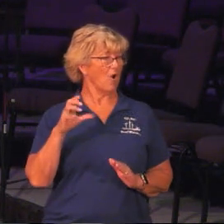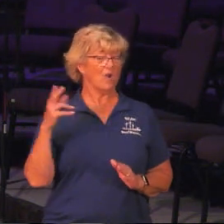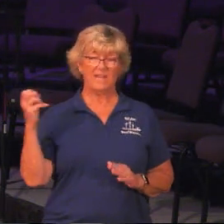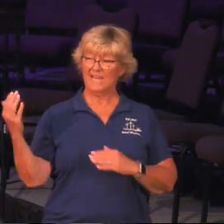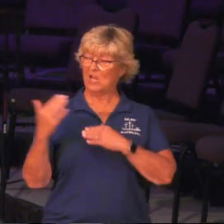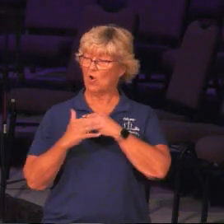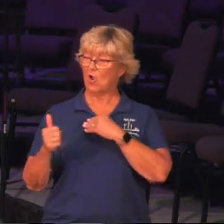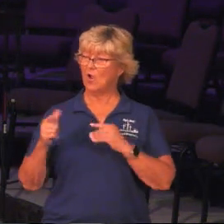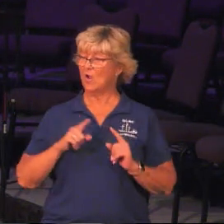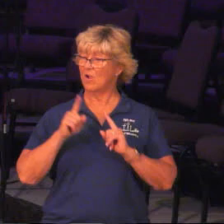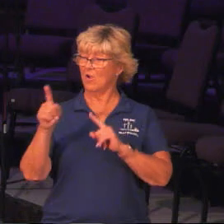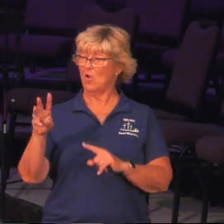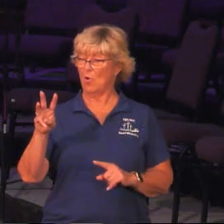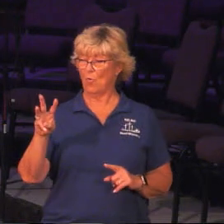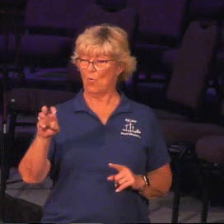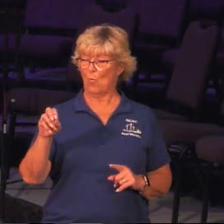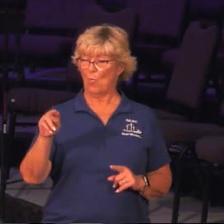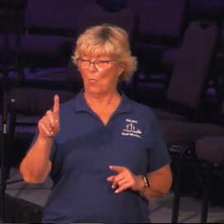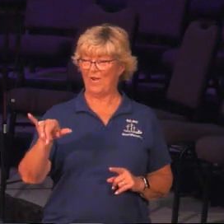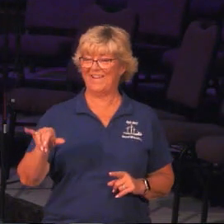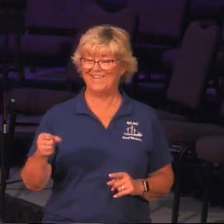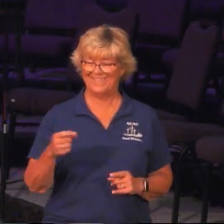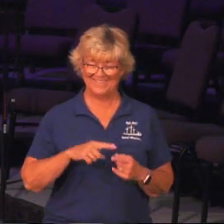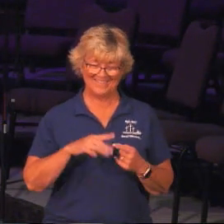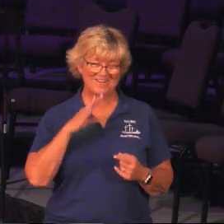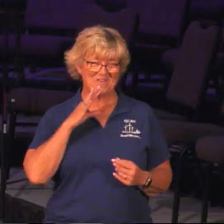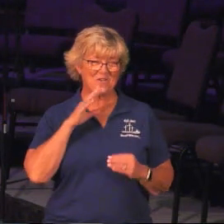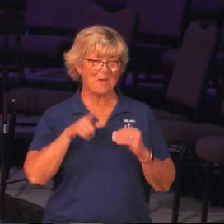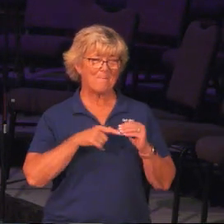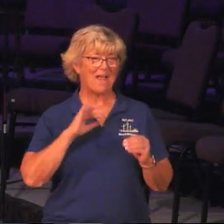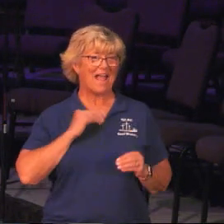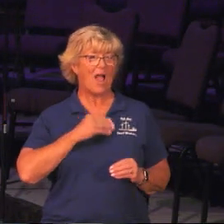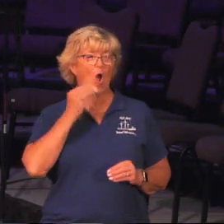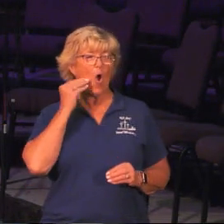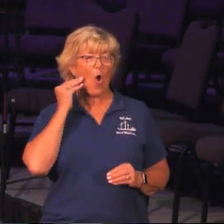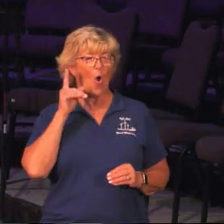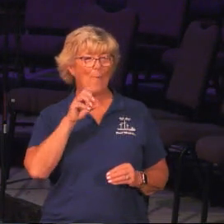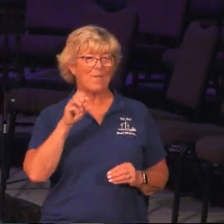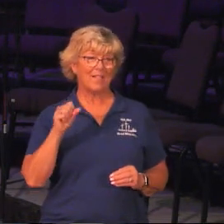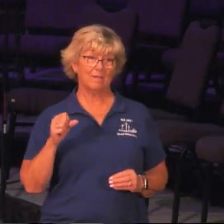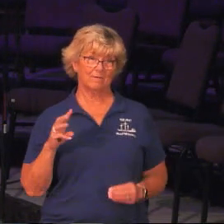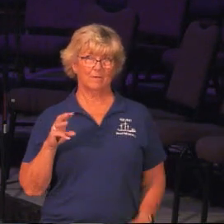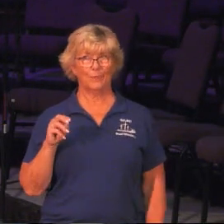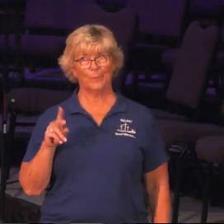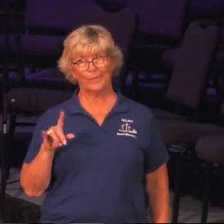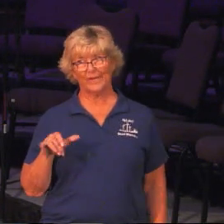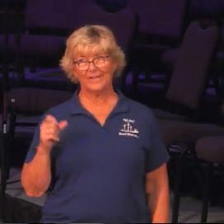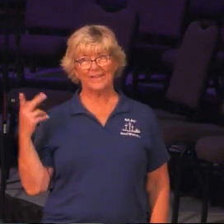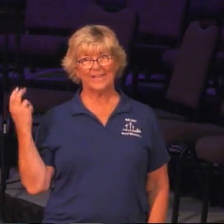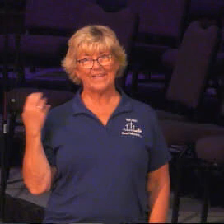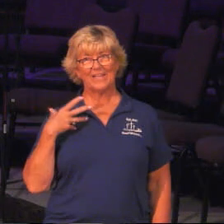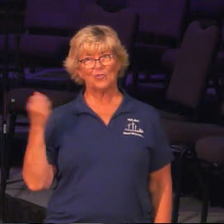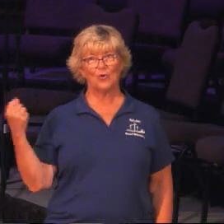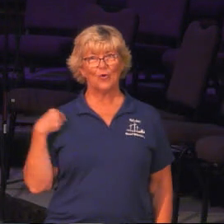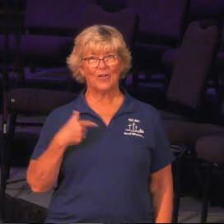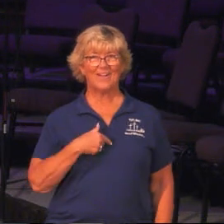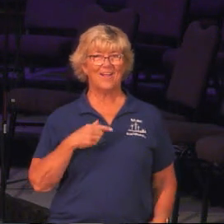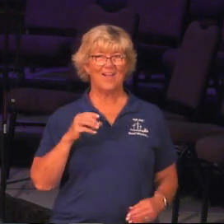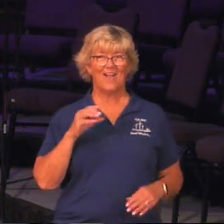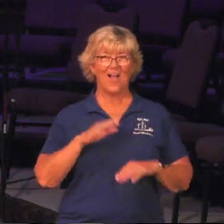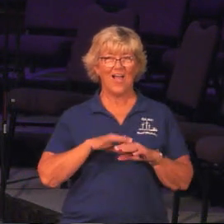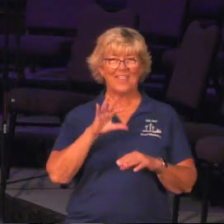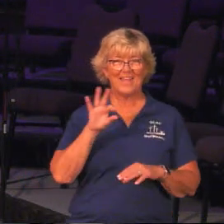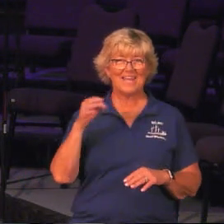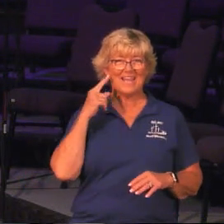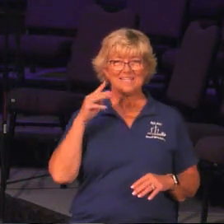to Wendy's to talk about how our homeless feeding, yeah, Wendy's, yeah, and told us to eat off the 99 cent. No, he didn't